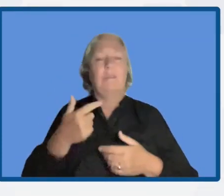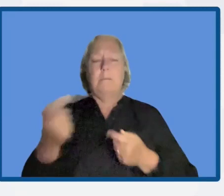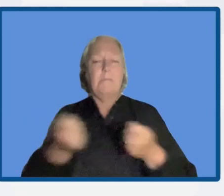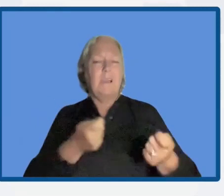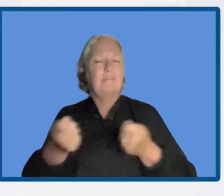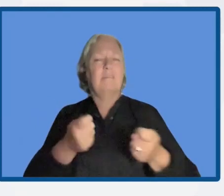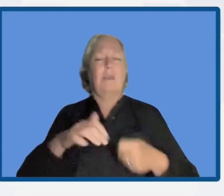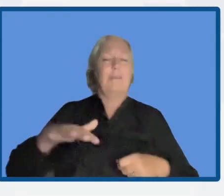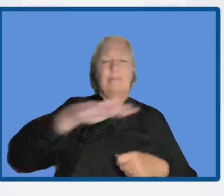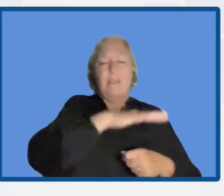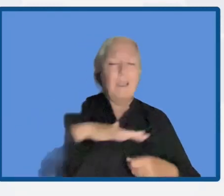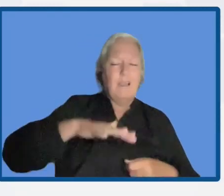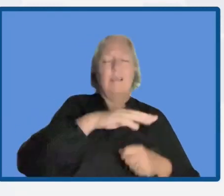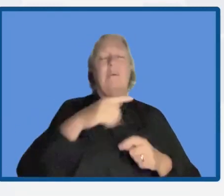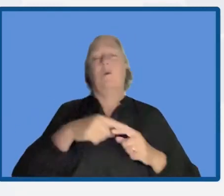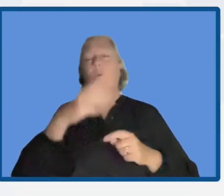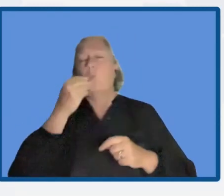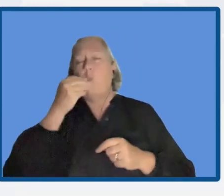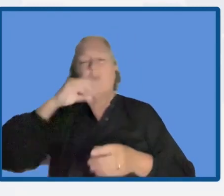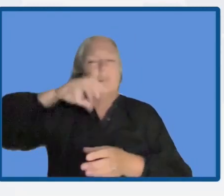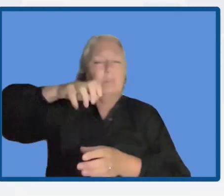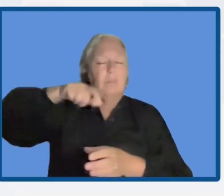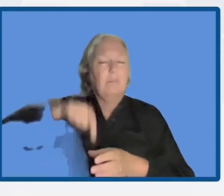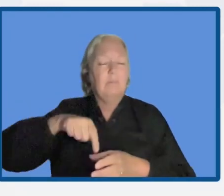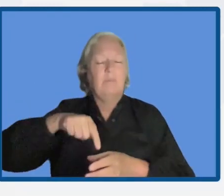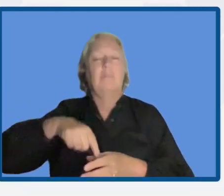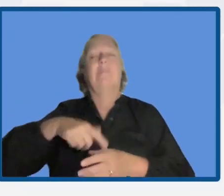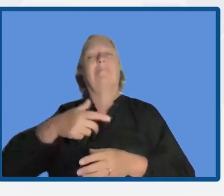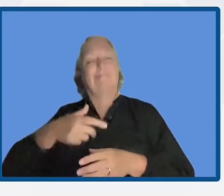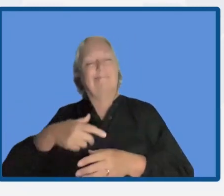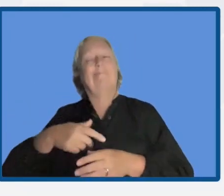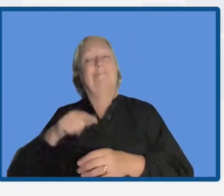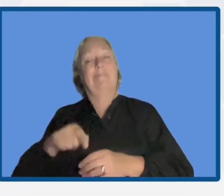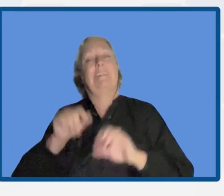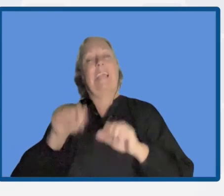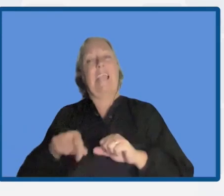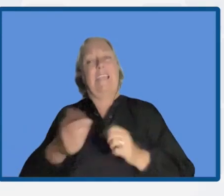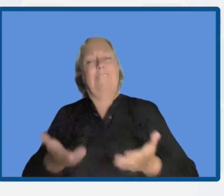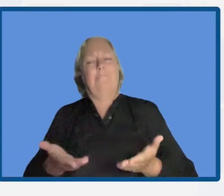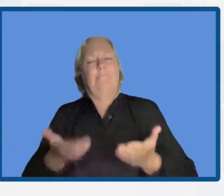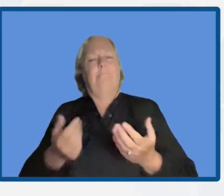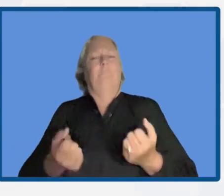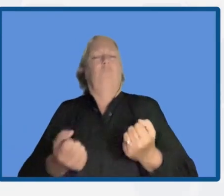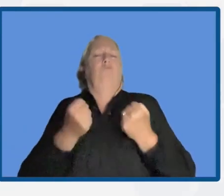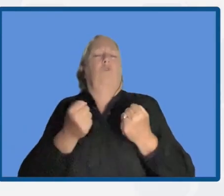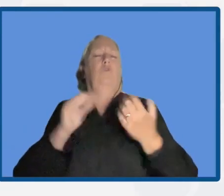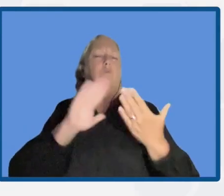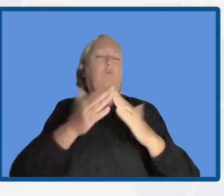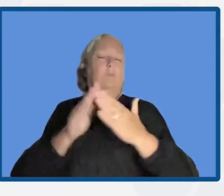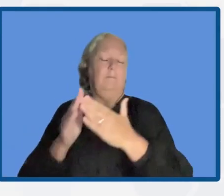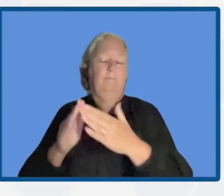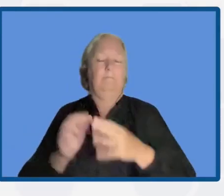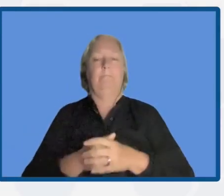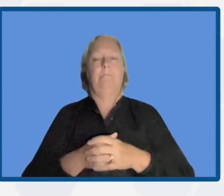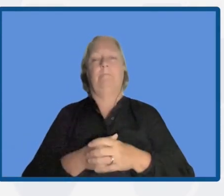and water, as well as all the other resources can increase resilience in communities. Looking at this from two